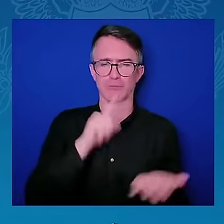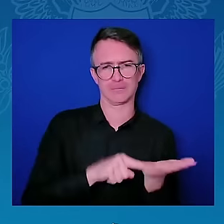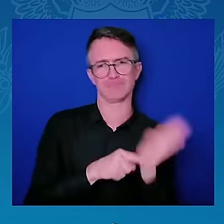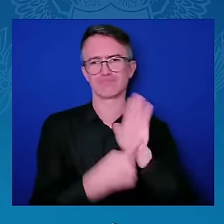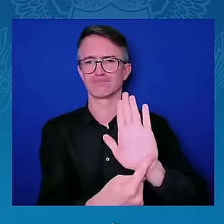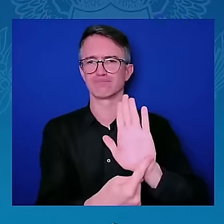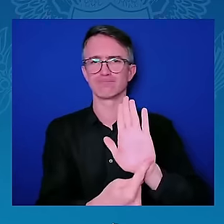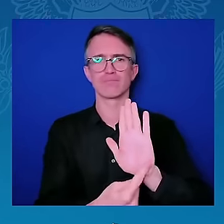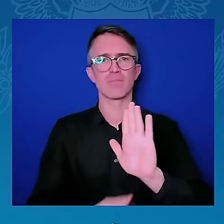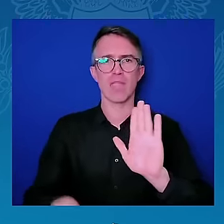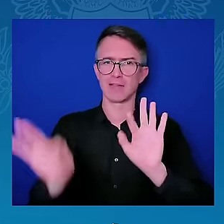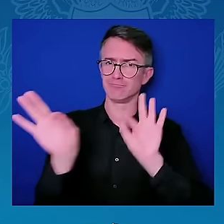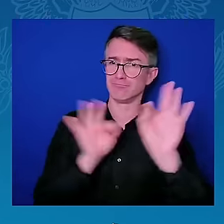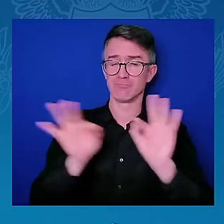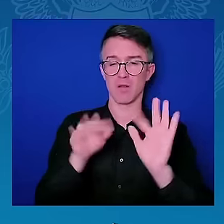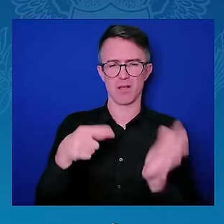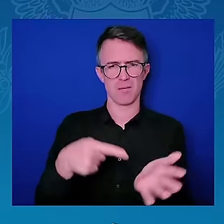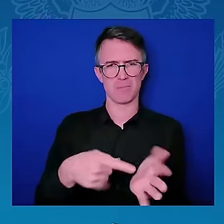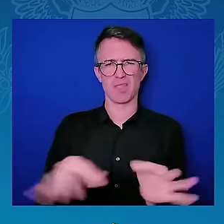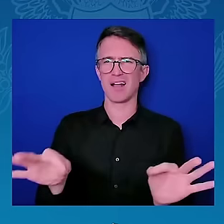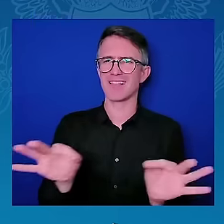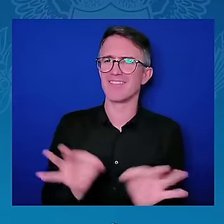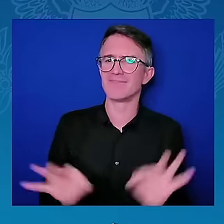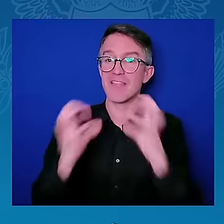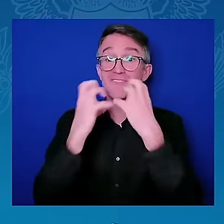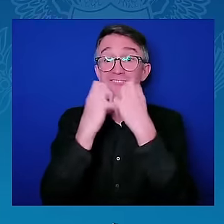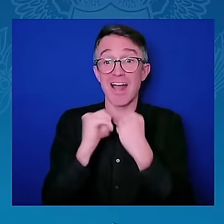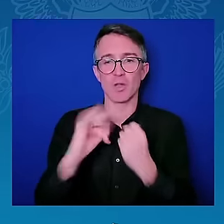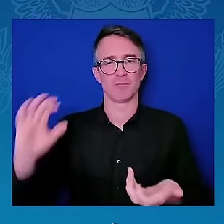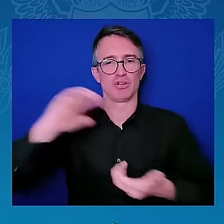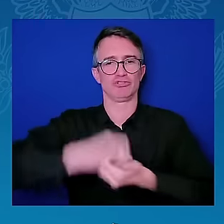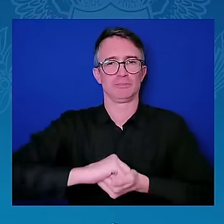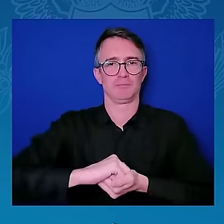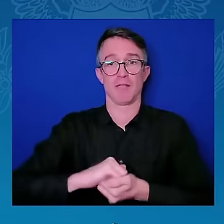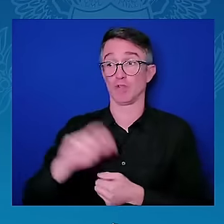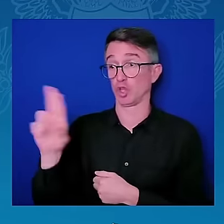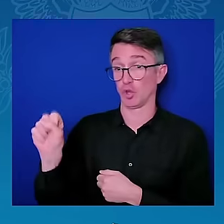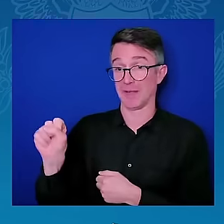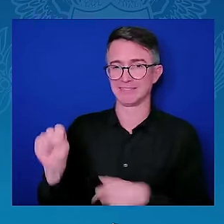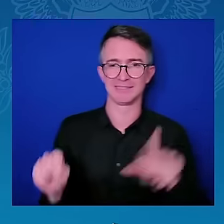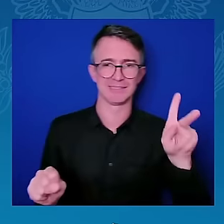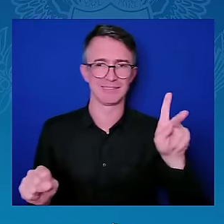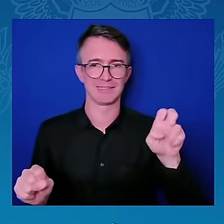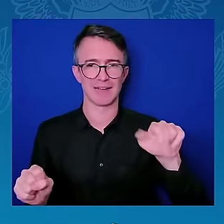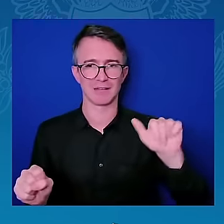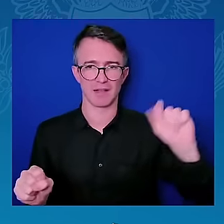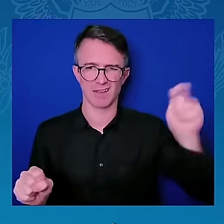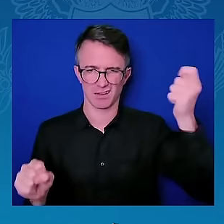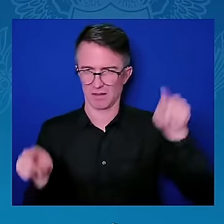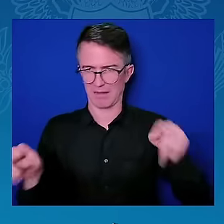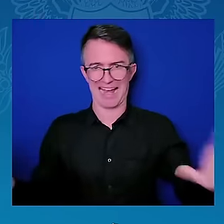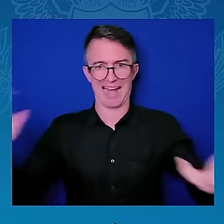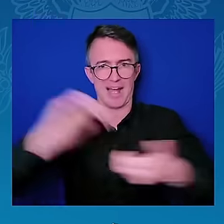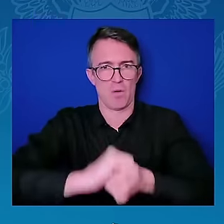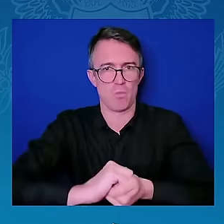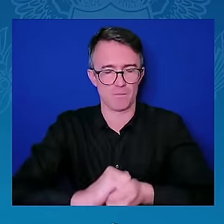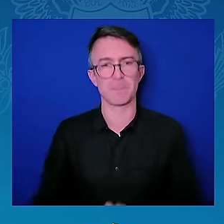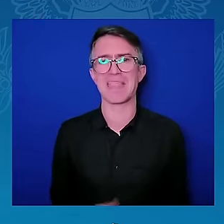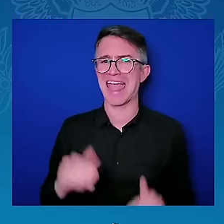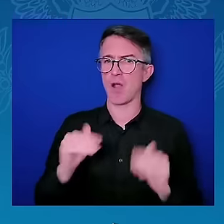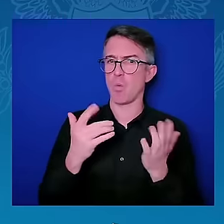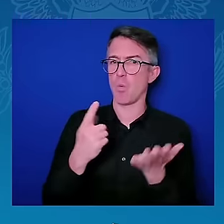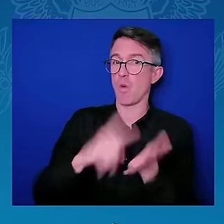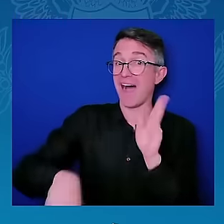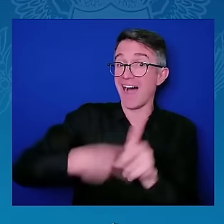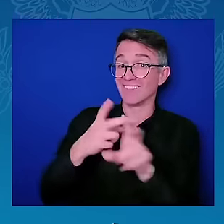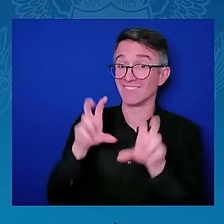the U.S.-Kenya strategic relationship? To underscore that, I want to very quickly focus on three ideas we heard in the video.